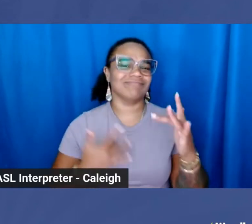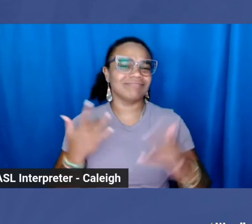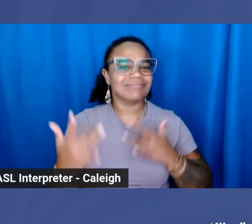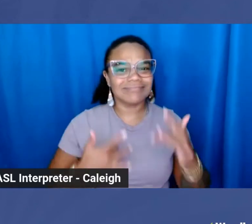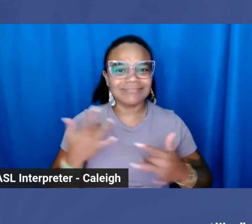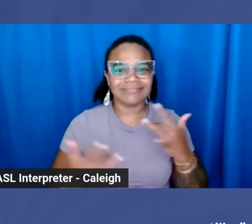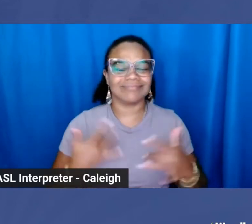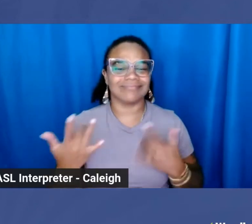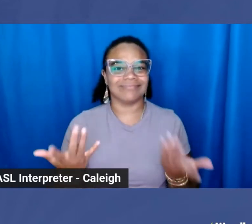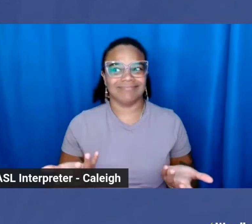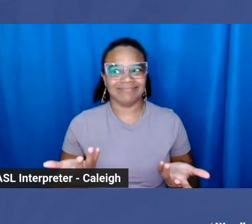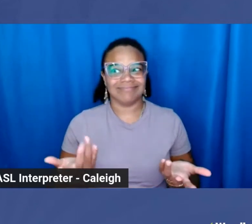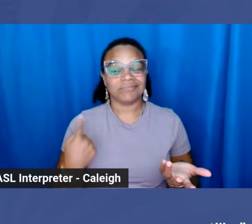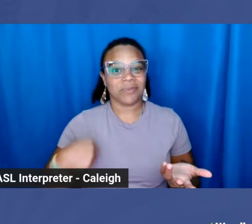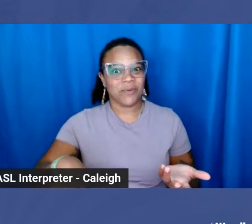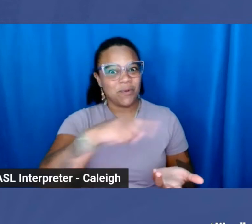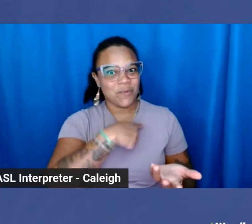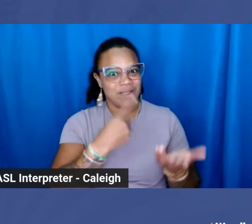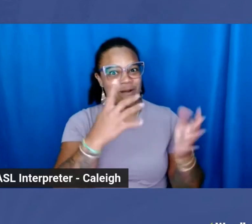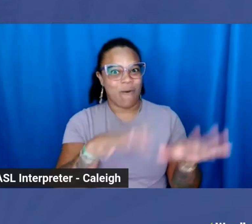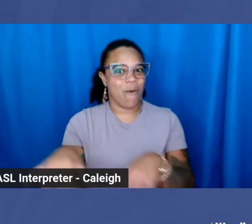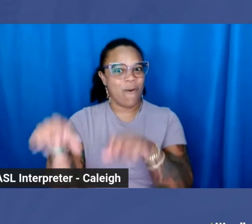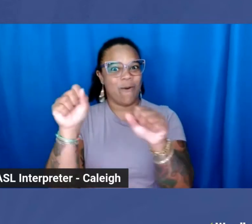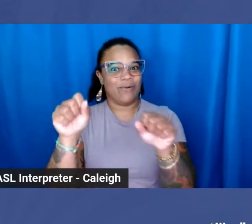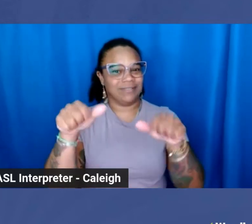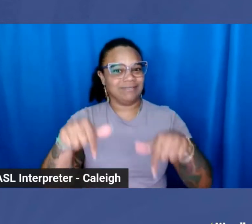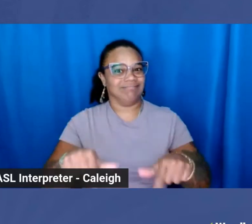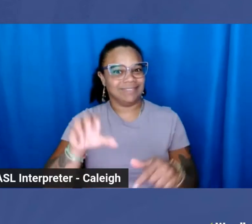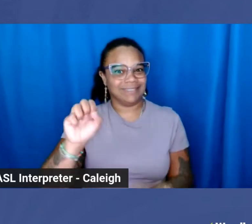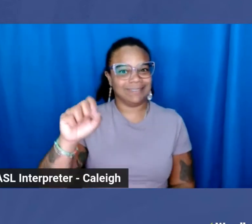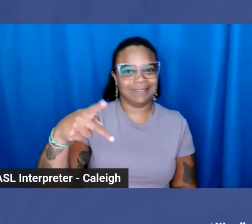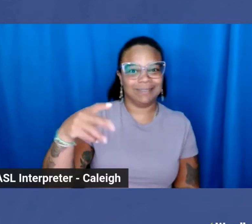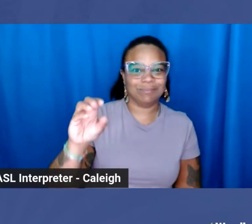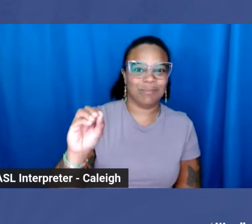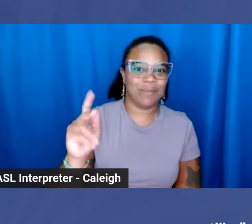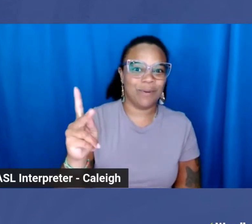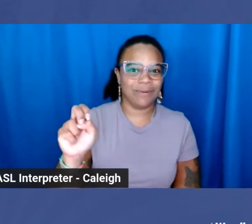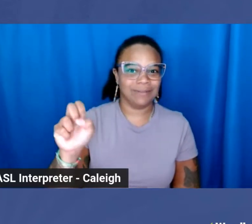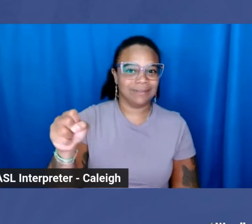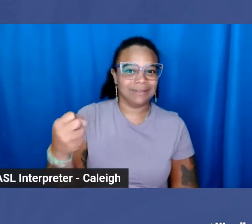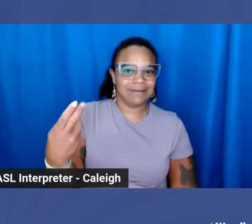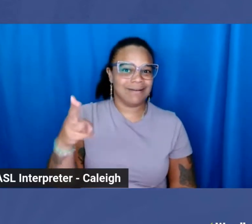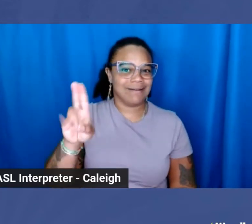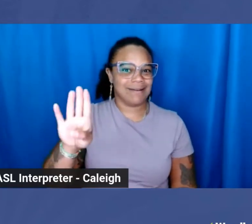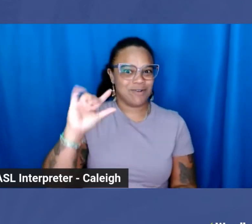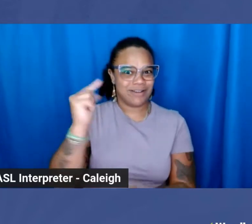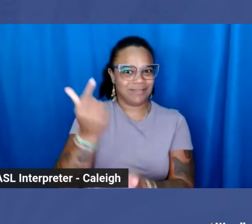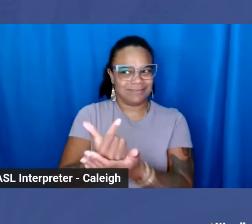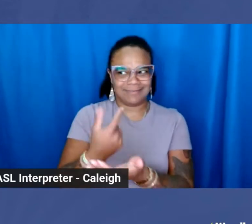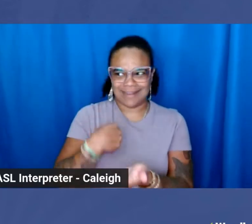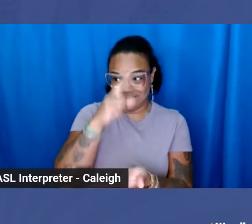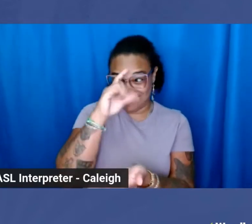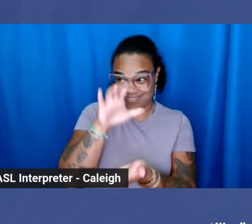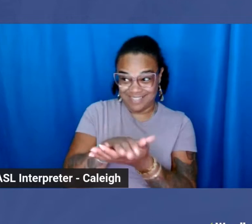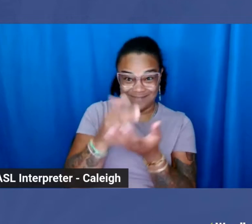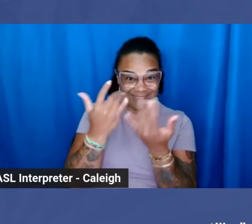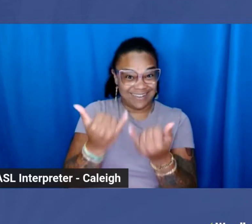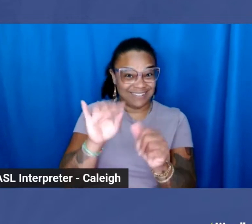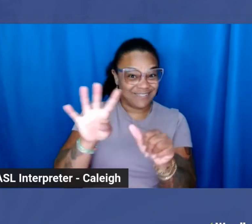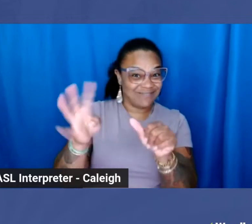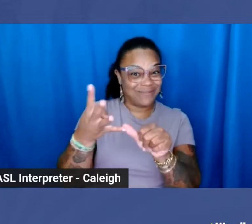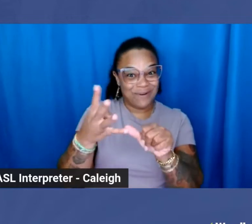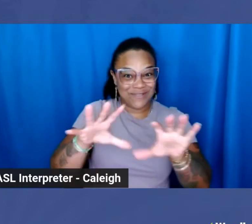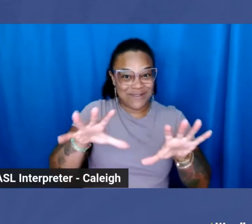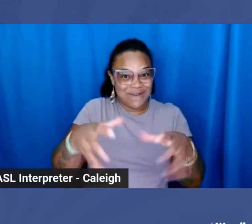that we are hosting this Spokes Hub graduation. I believe this is our fourth cohort of